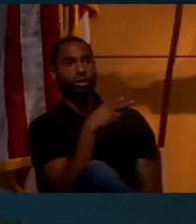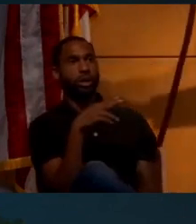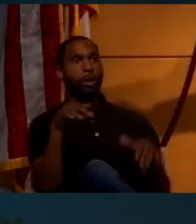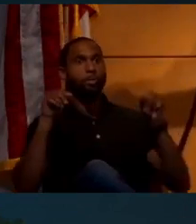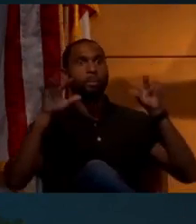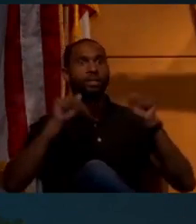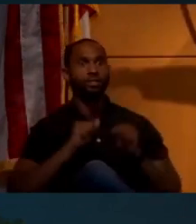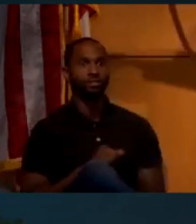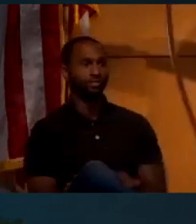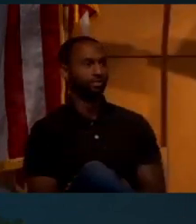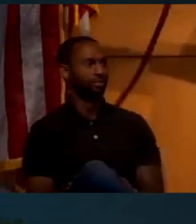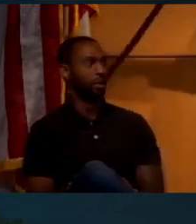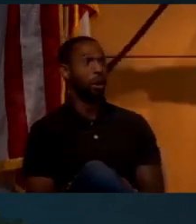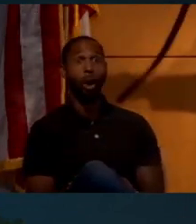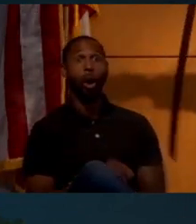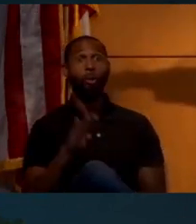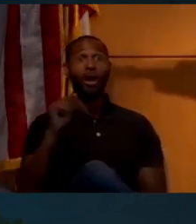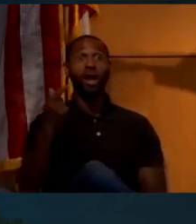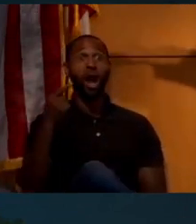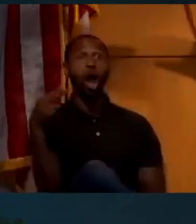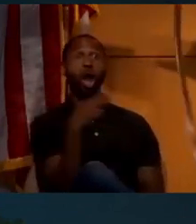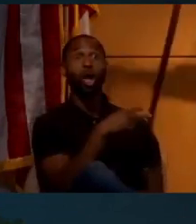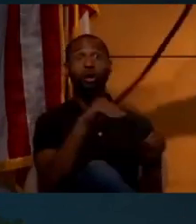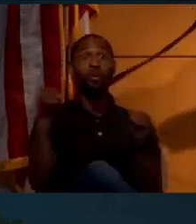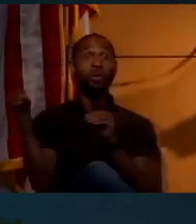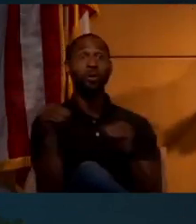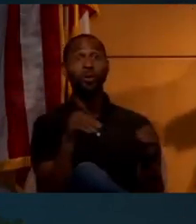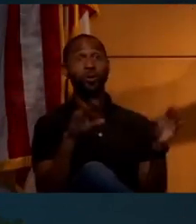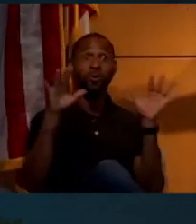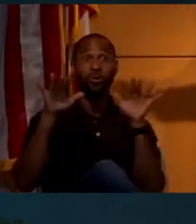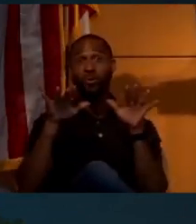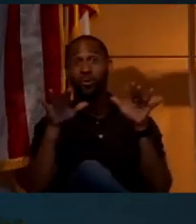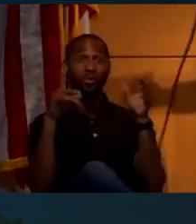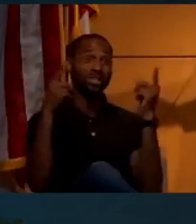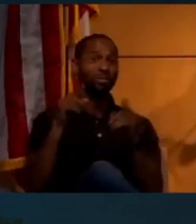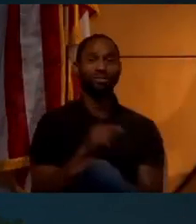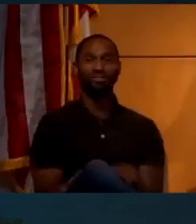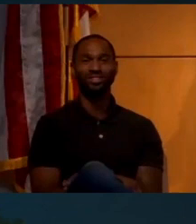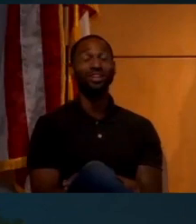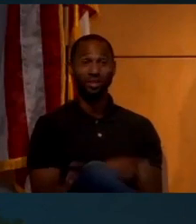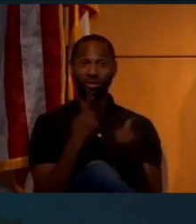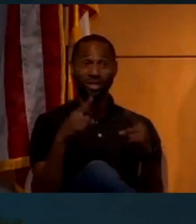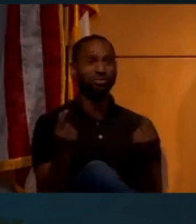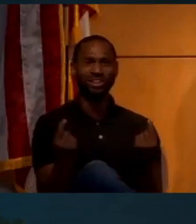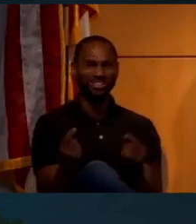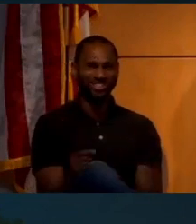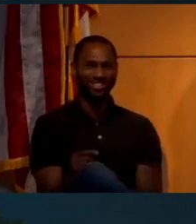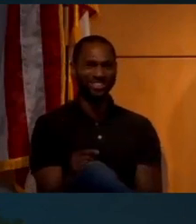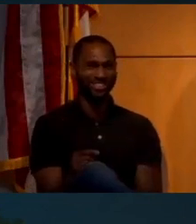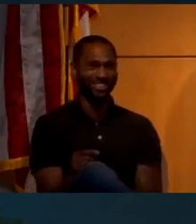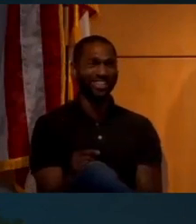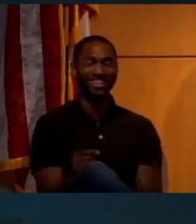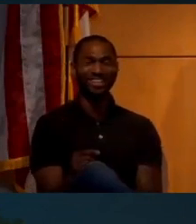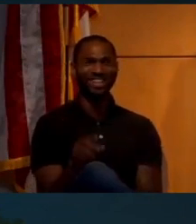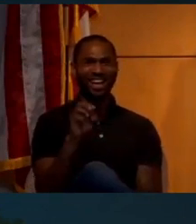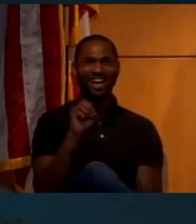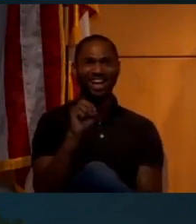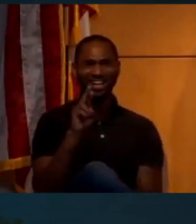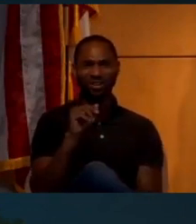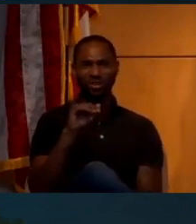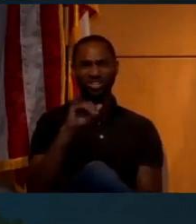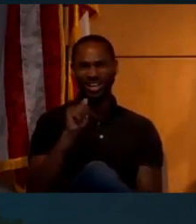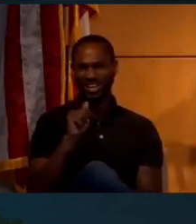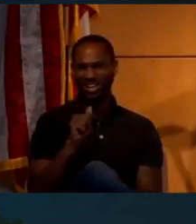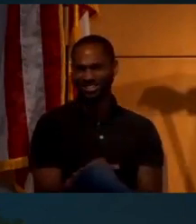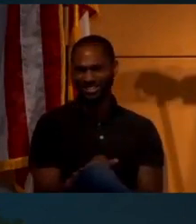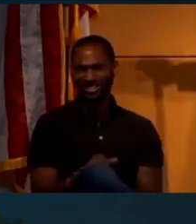Magic. Watch this. Oh, my gosh. Look at it move. Oh, what's going on? You know what's going on? Synergia is what's going